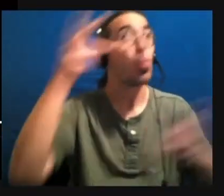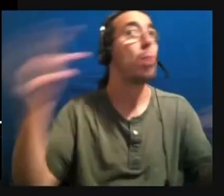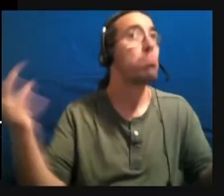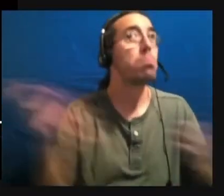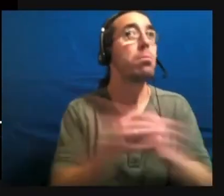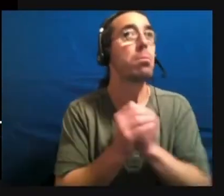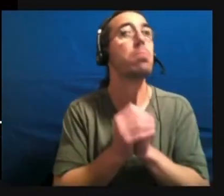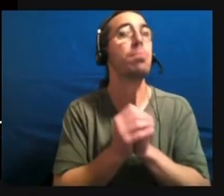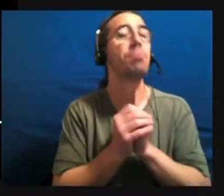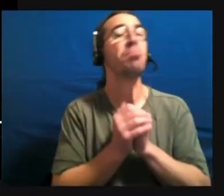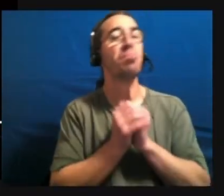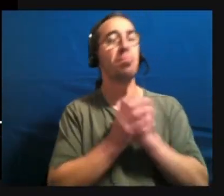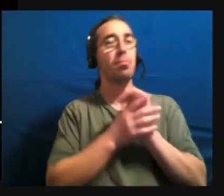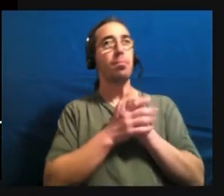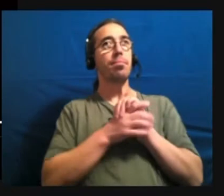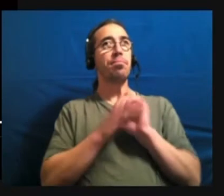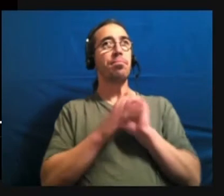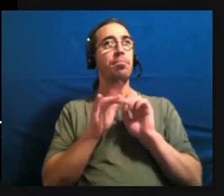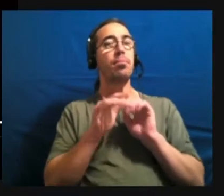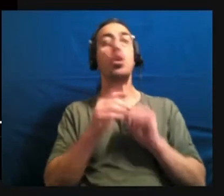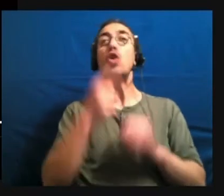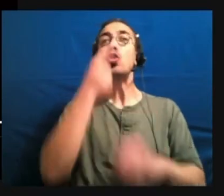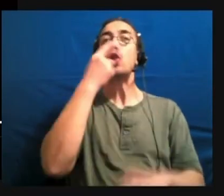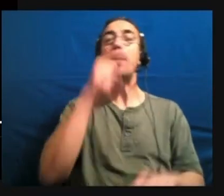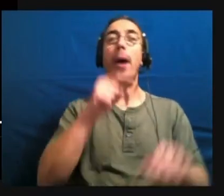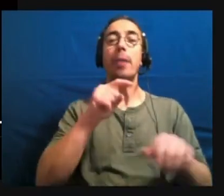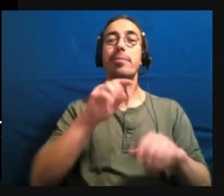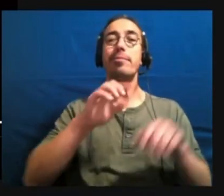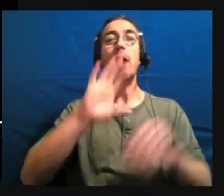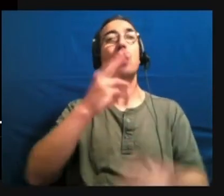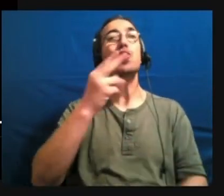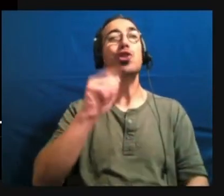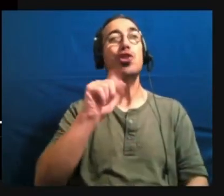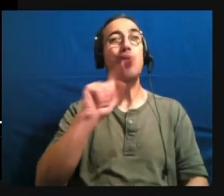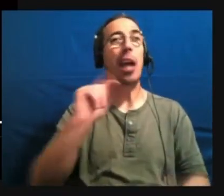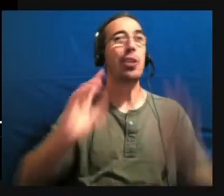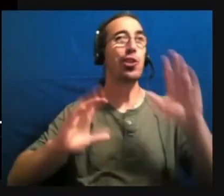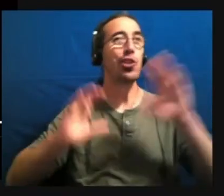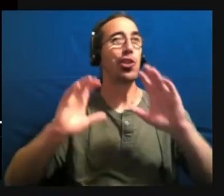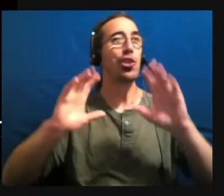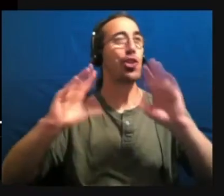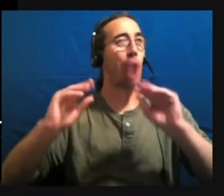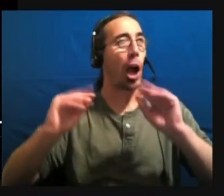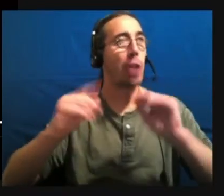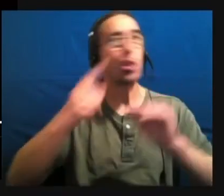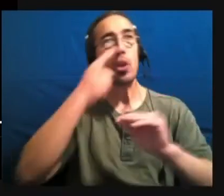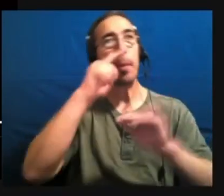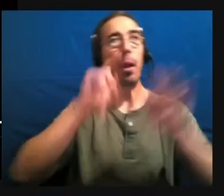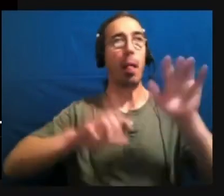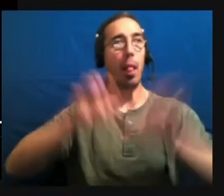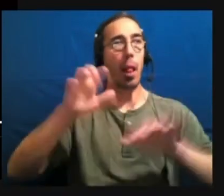I want you to just put into the chat what you notice about your own internal visualization